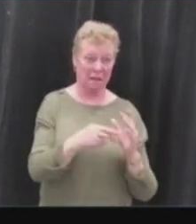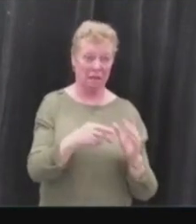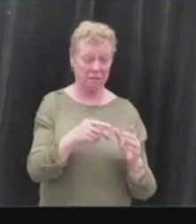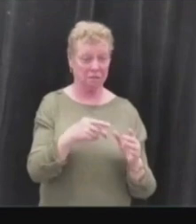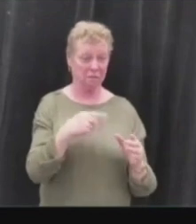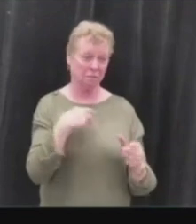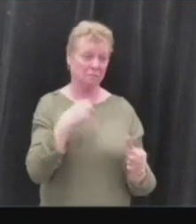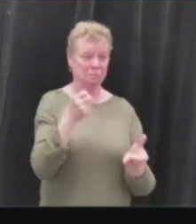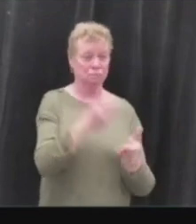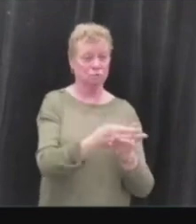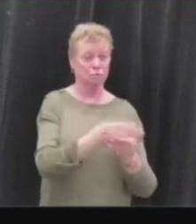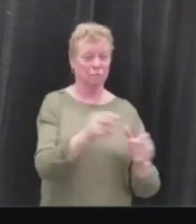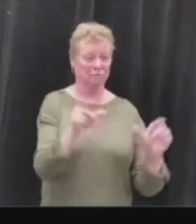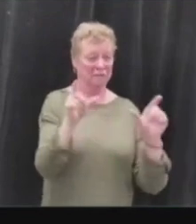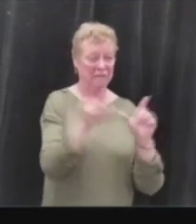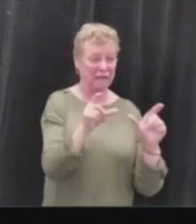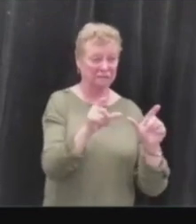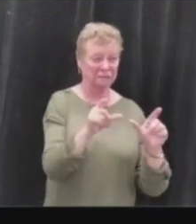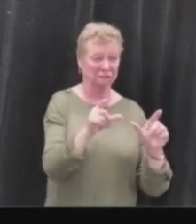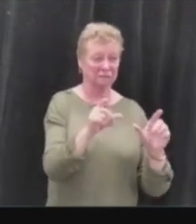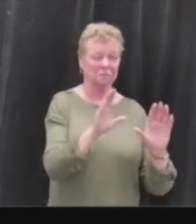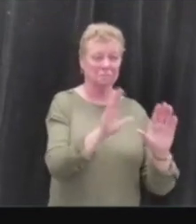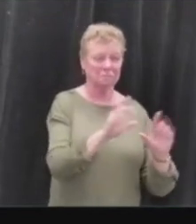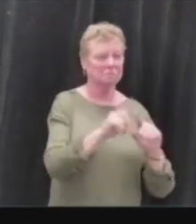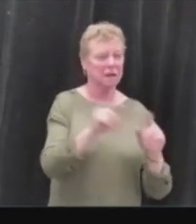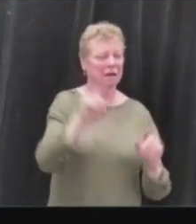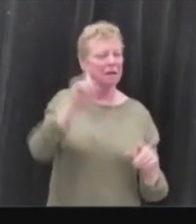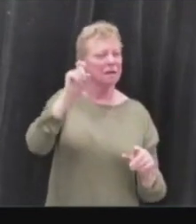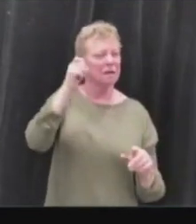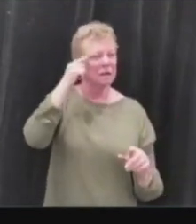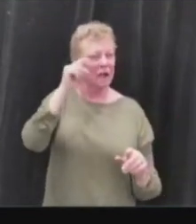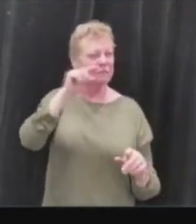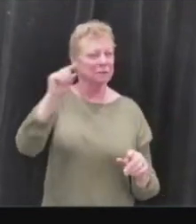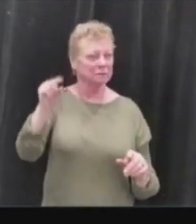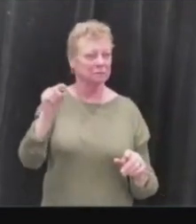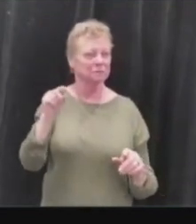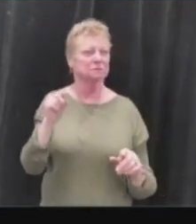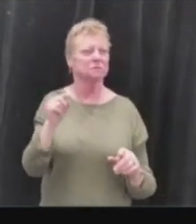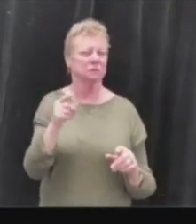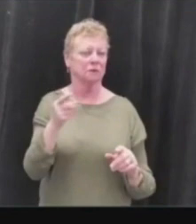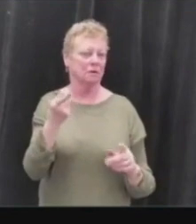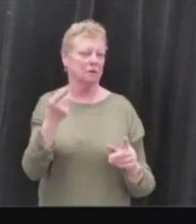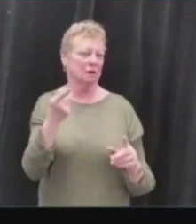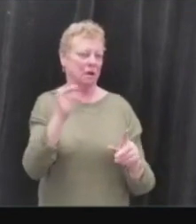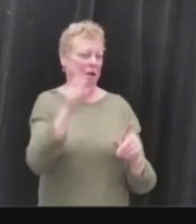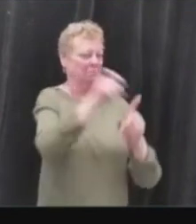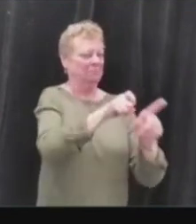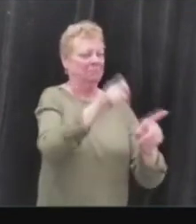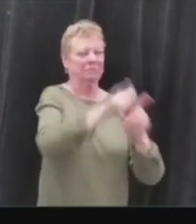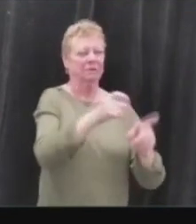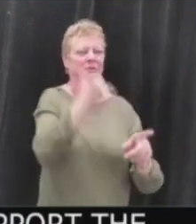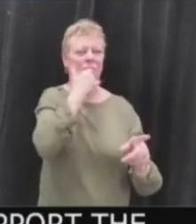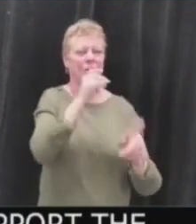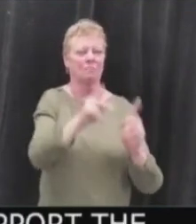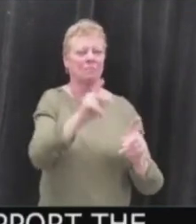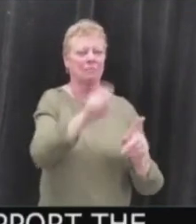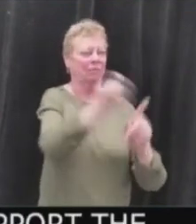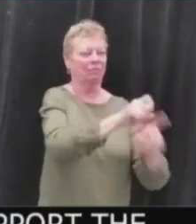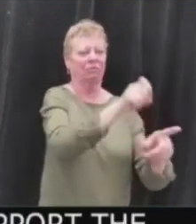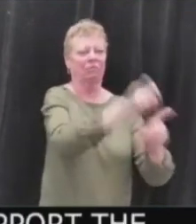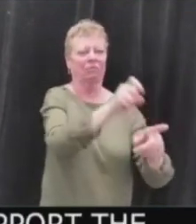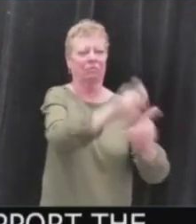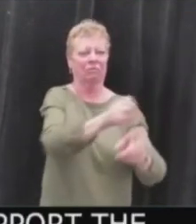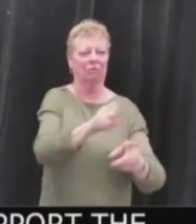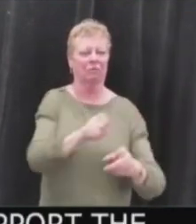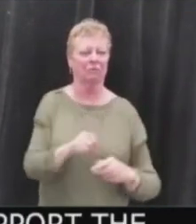don't support the concept of licensing, but it does illustrate the government is continually attacking the wrong people. On page seven,